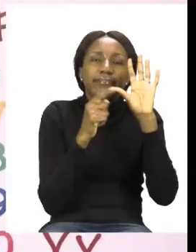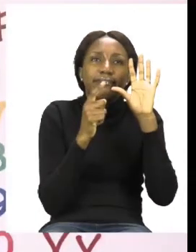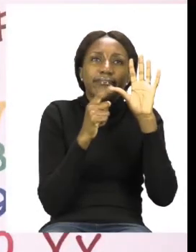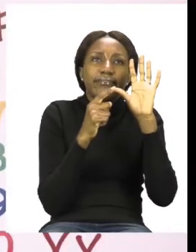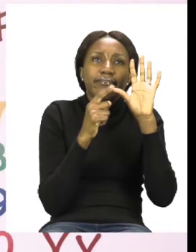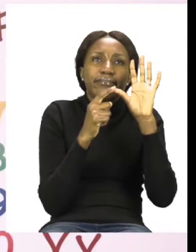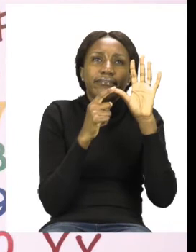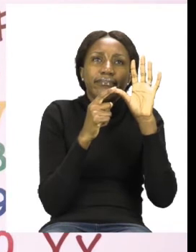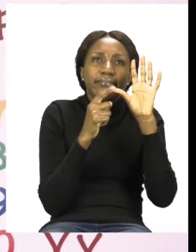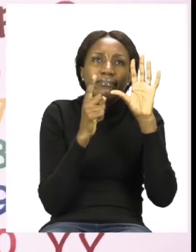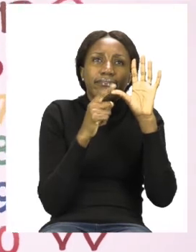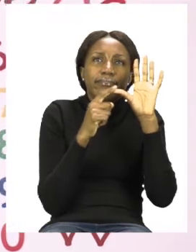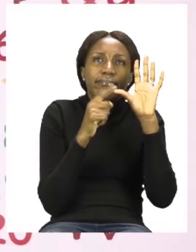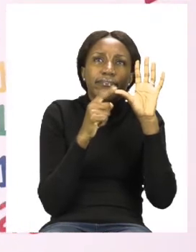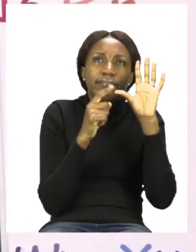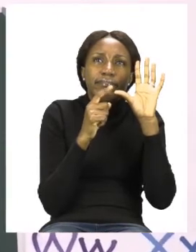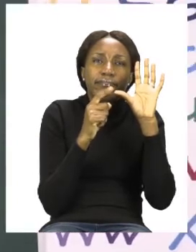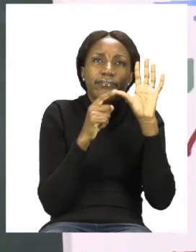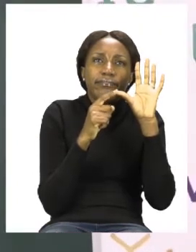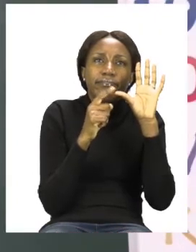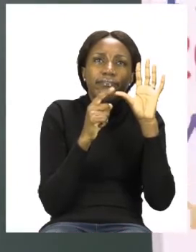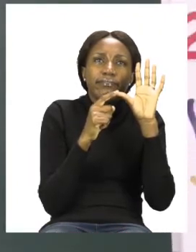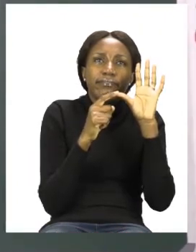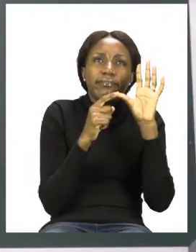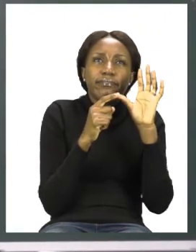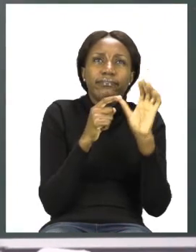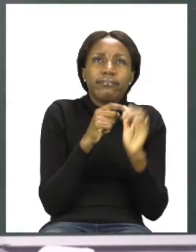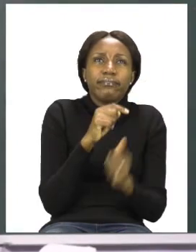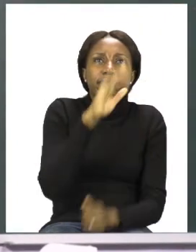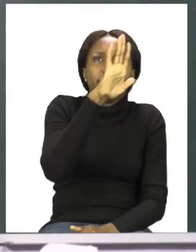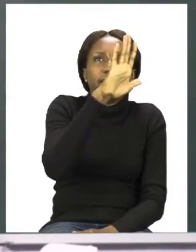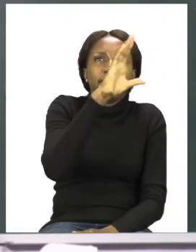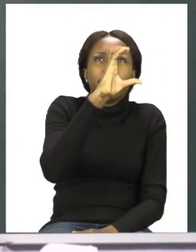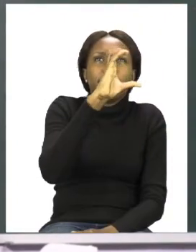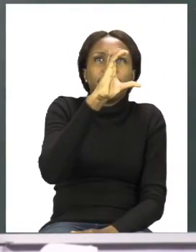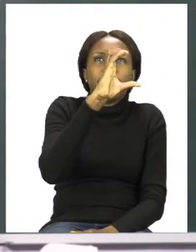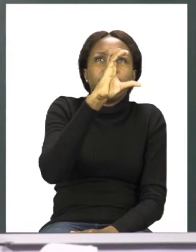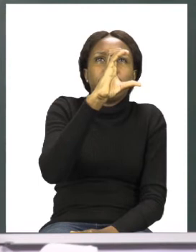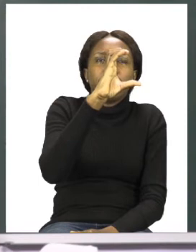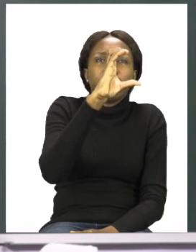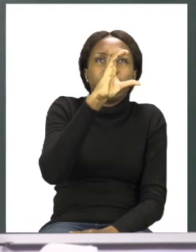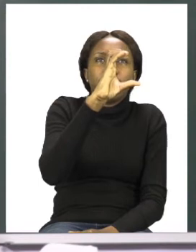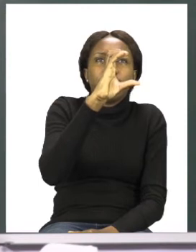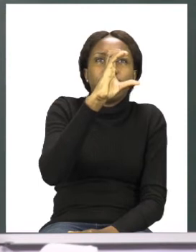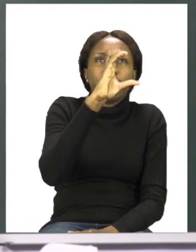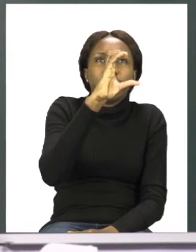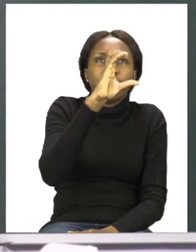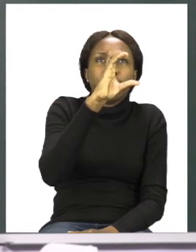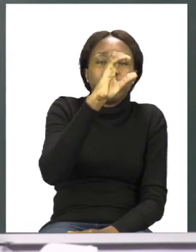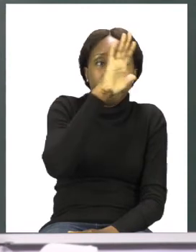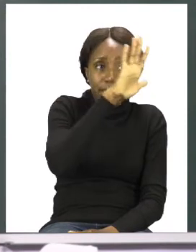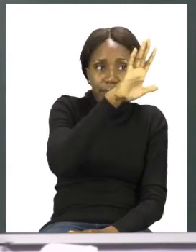The first one that you also have in your book is the five cent coin. It has a five